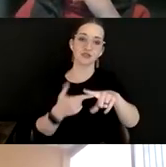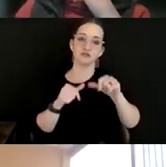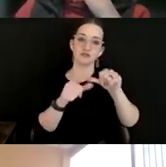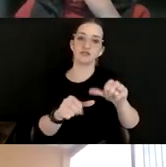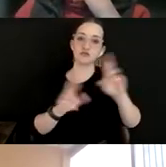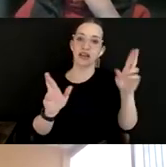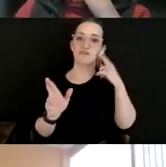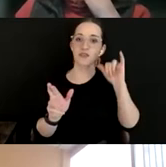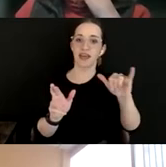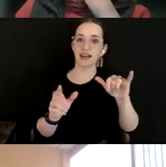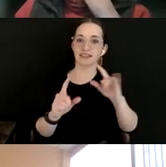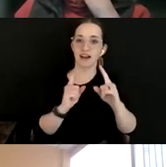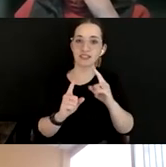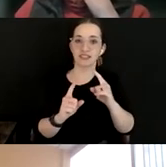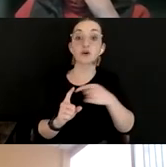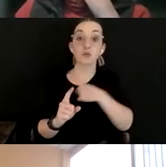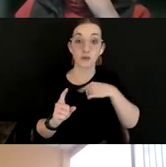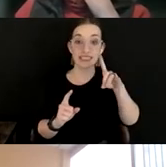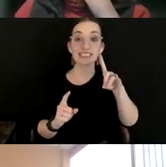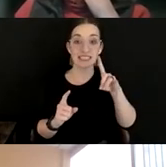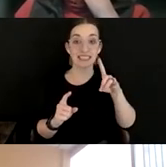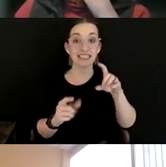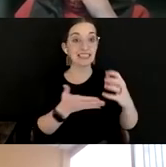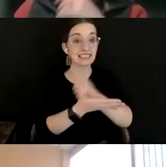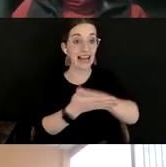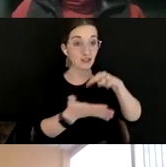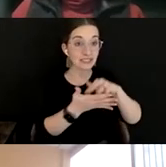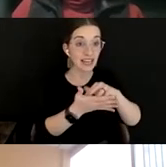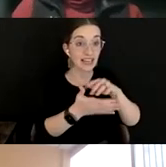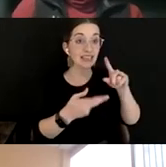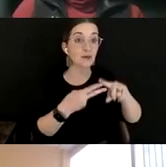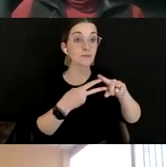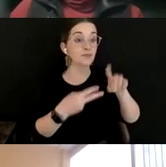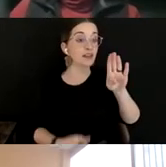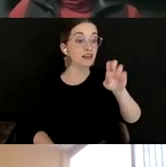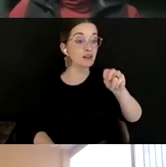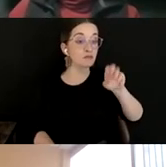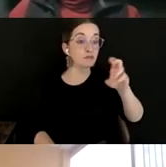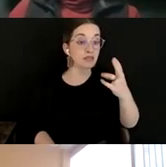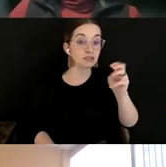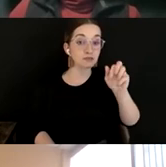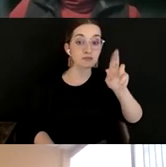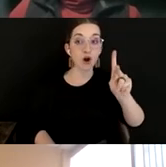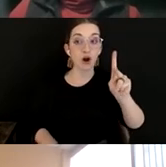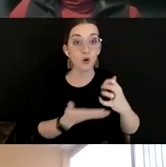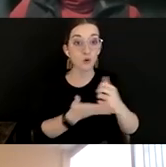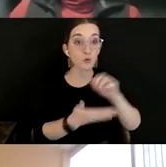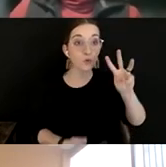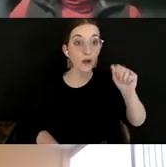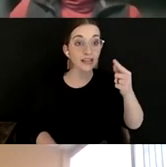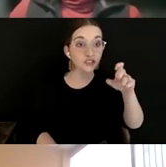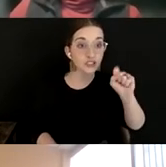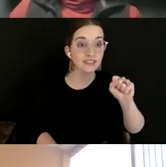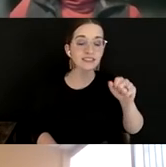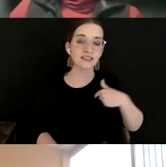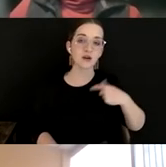salary study. We benchmarked wages based on data. had someone that was working in the administrative and finance